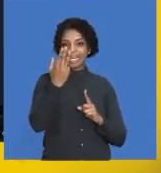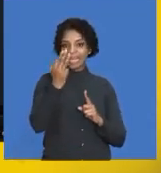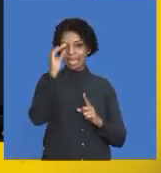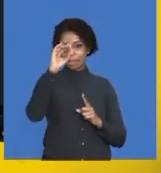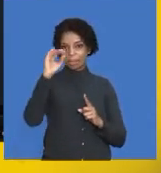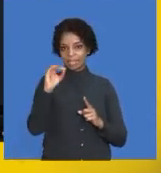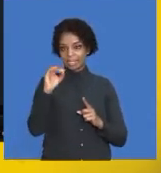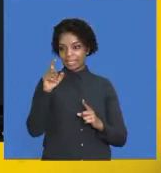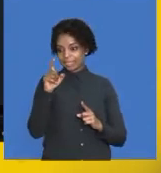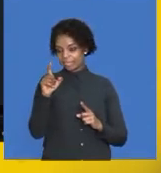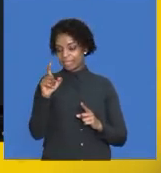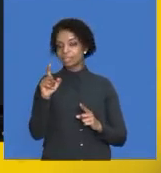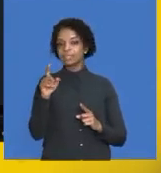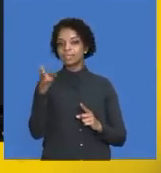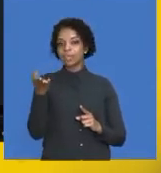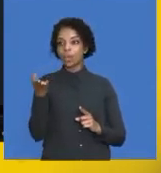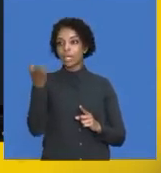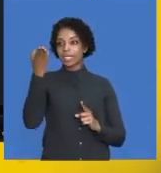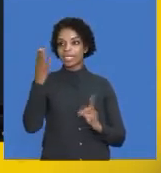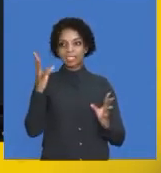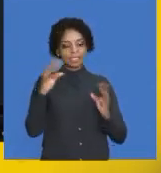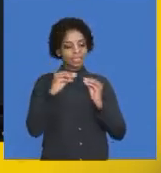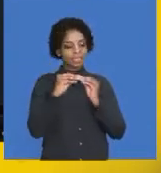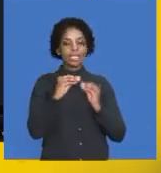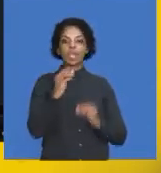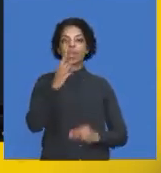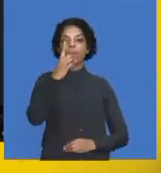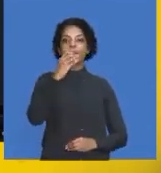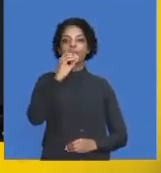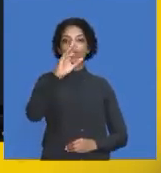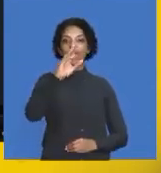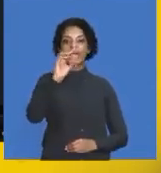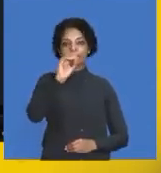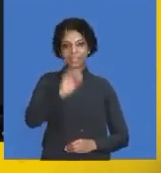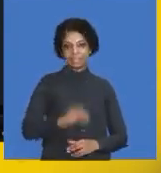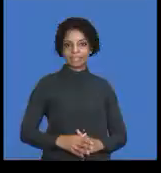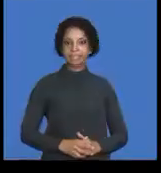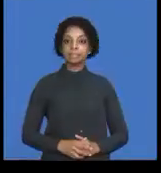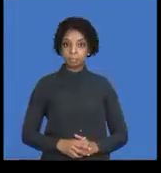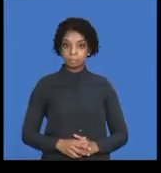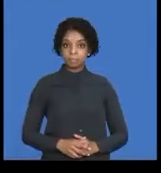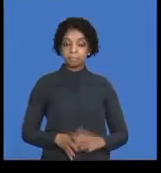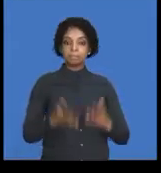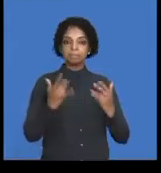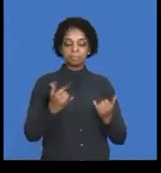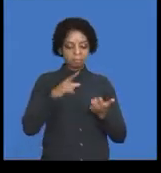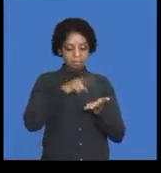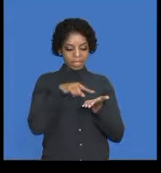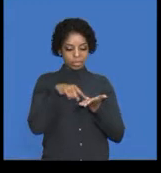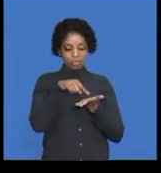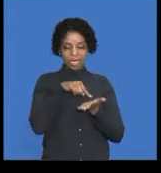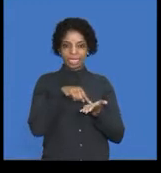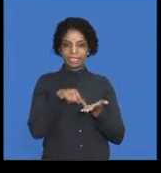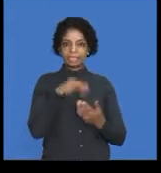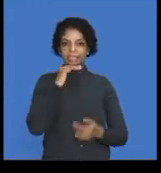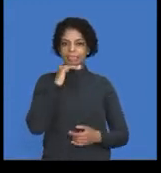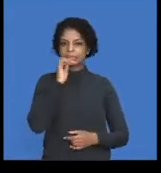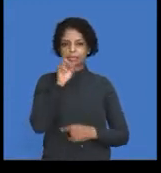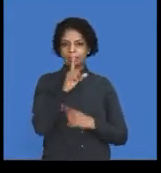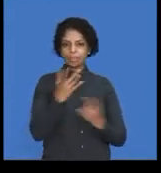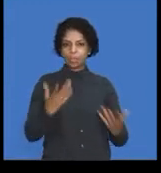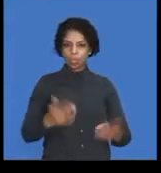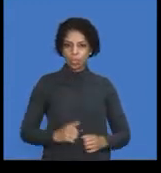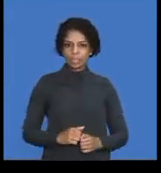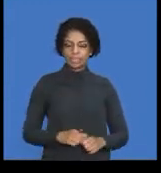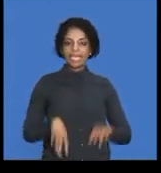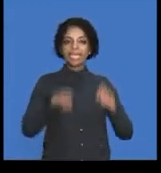9% increase to give me 109%. Okay. So watch my calculation. There's it. 10